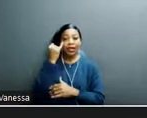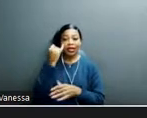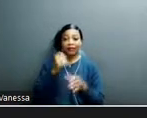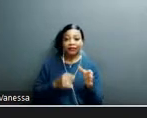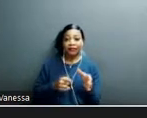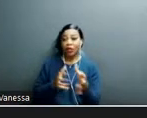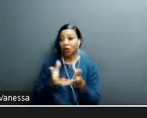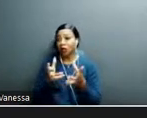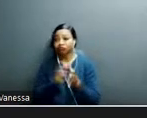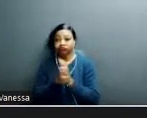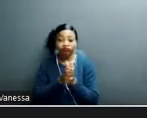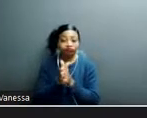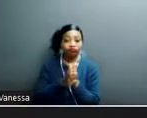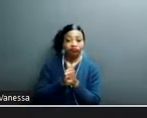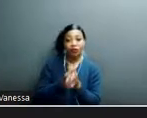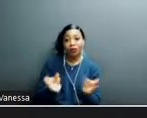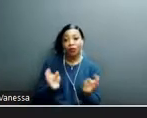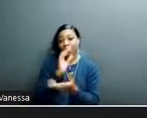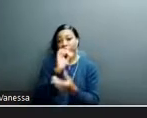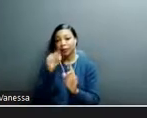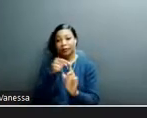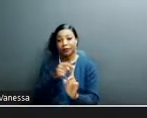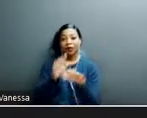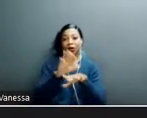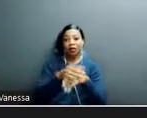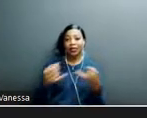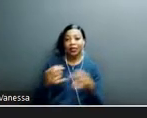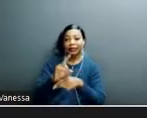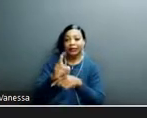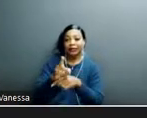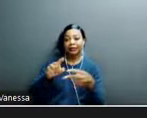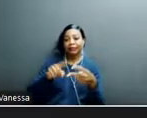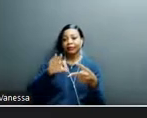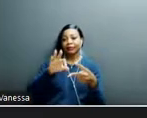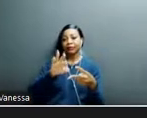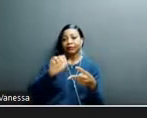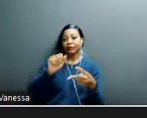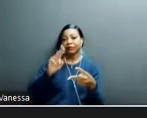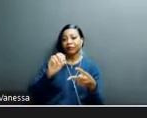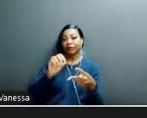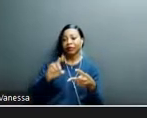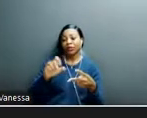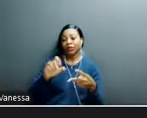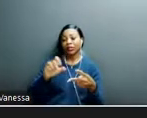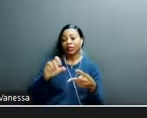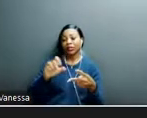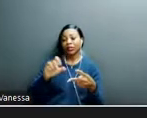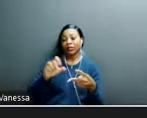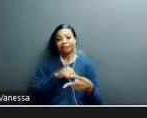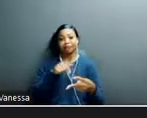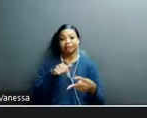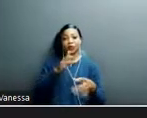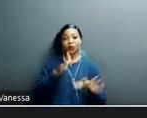and you want to learn more specifically about current online scams and frauds, um, we are going to be hosting